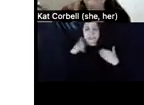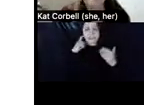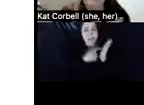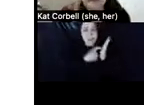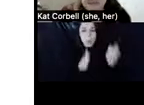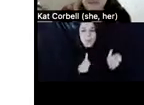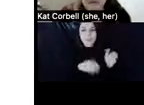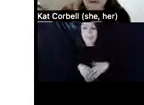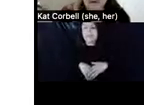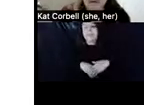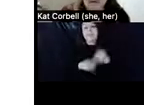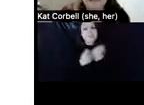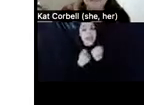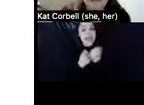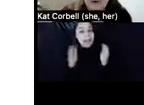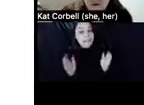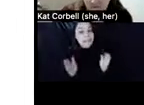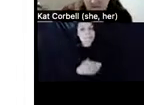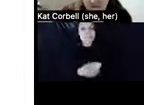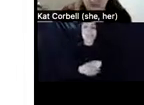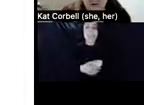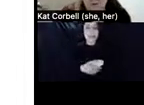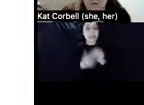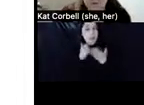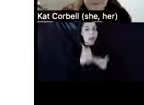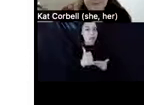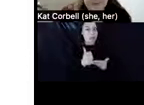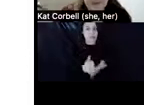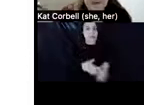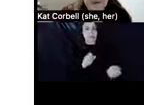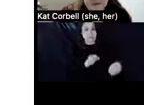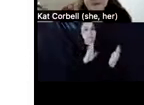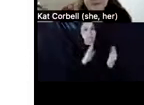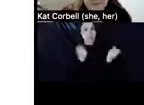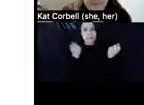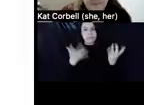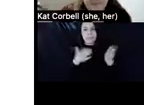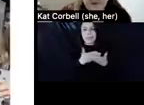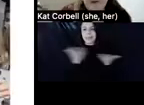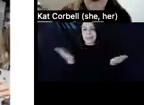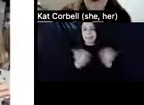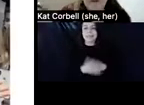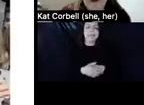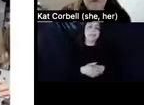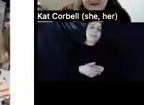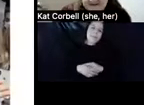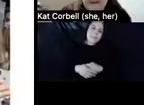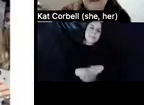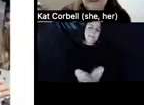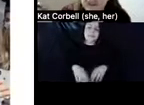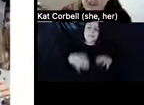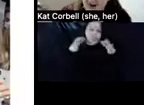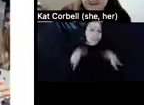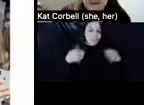helps us, you know, get stuff accomplished. Um, so definitely having witnesses